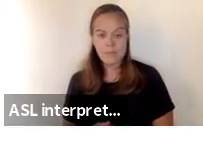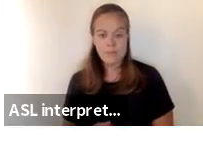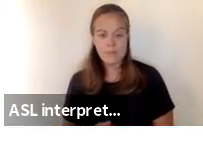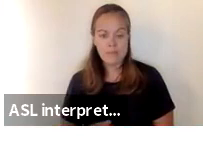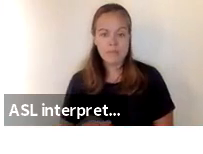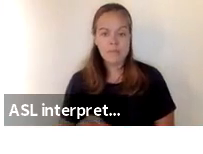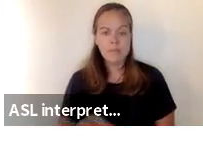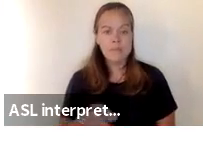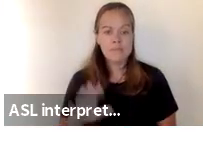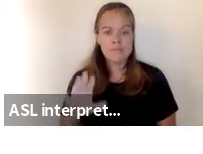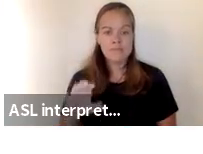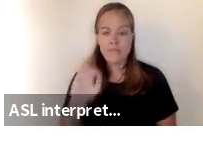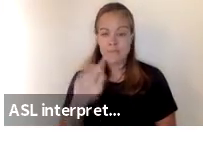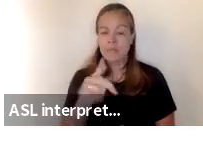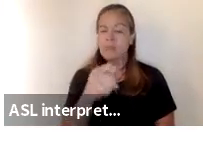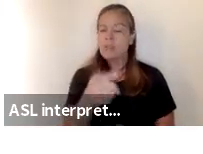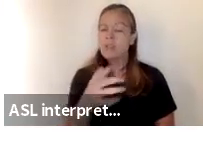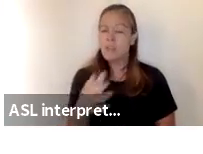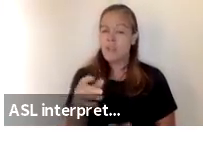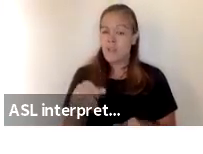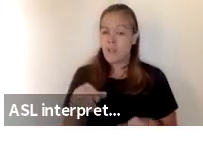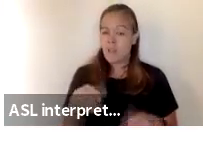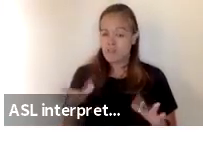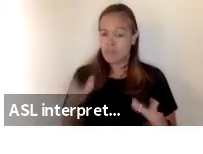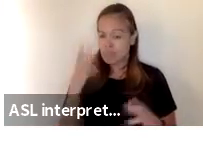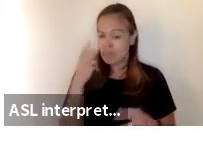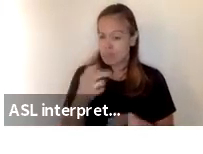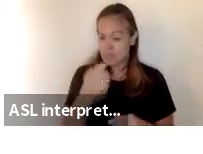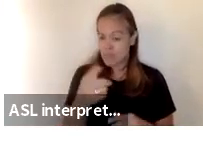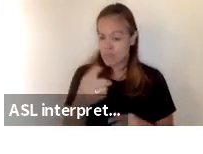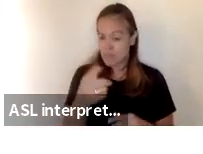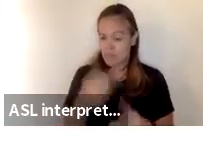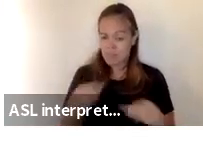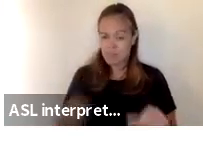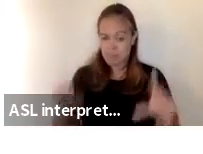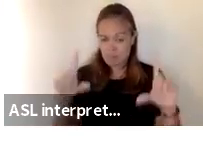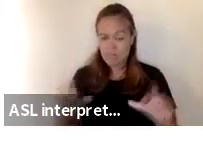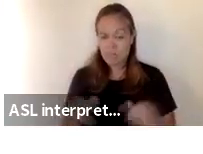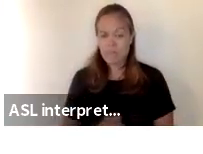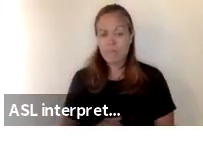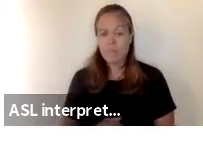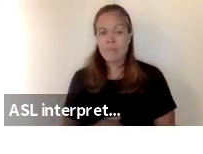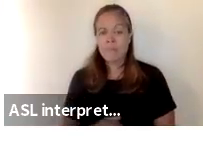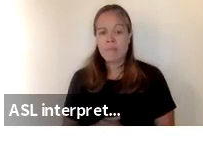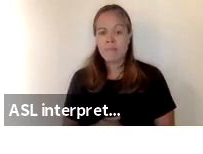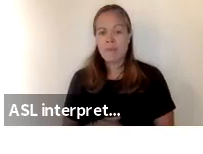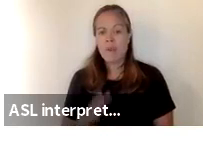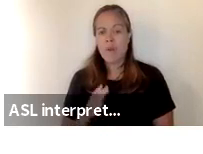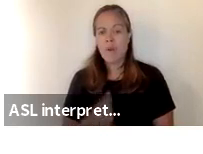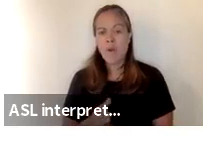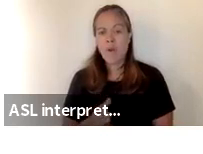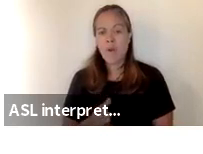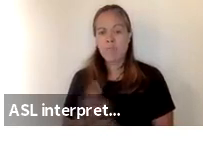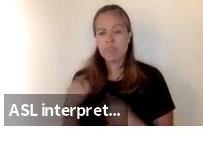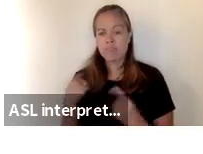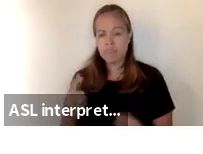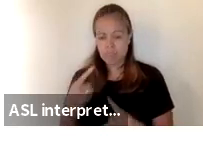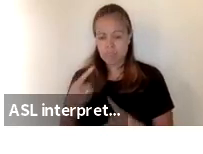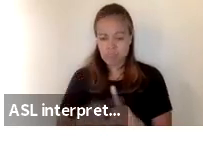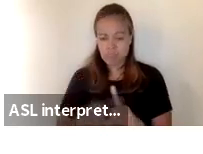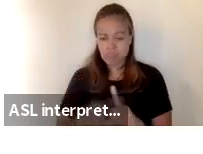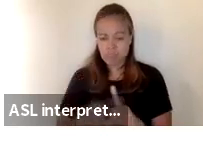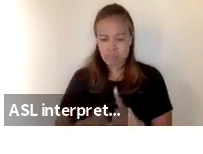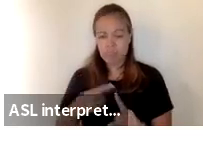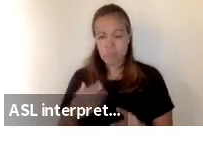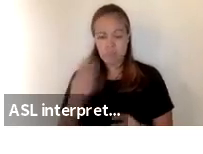hey um so as you can see from this slide um over the past month or so we have